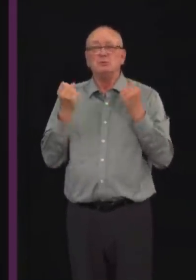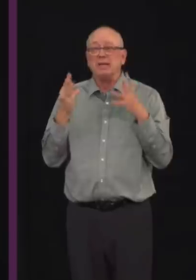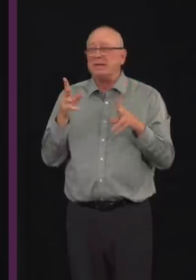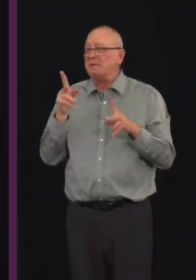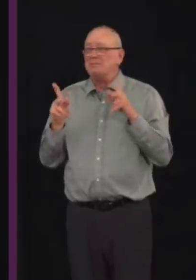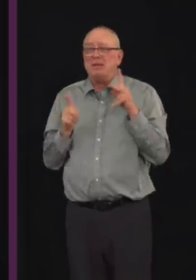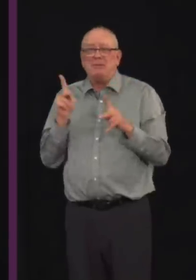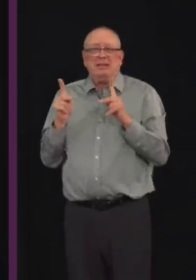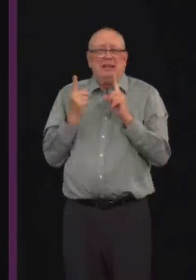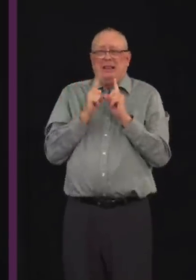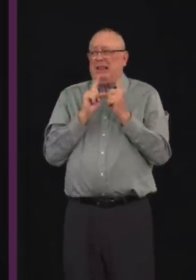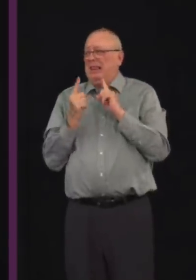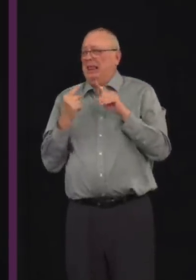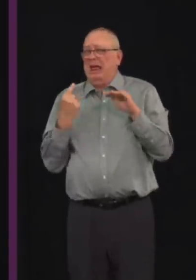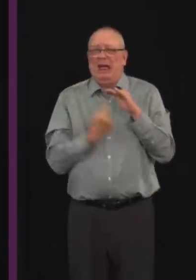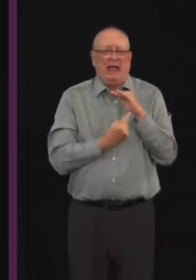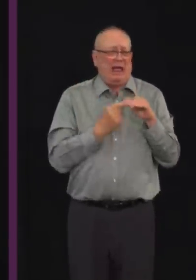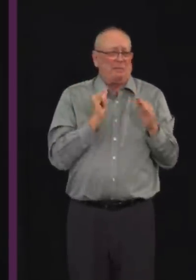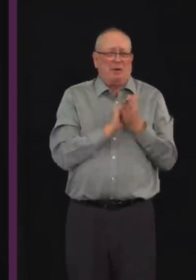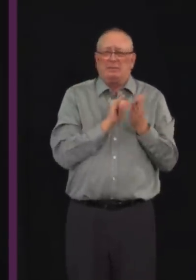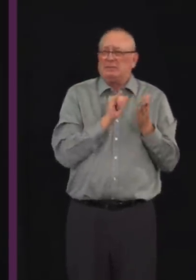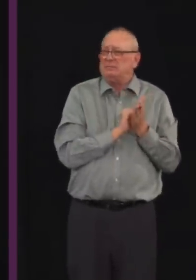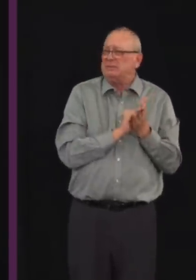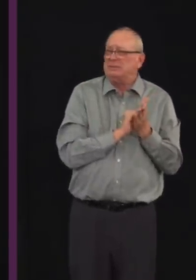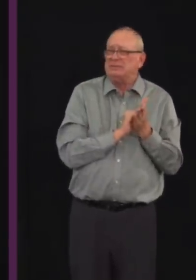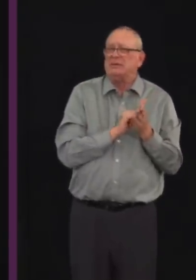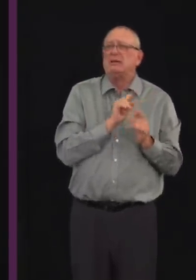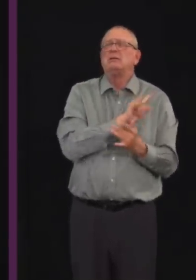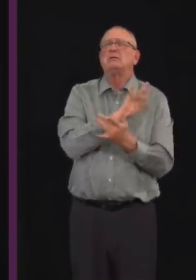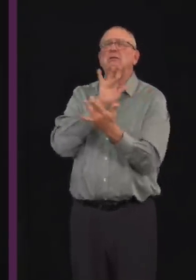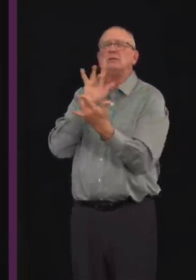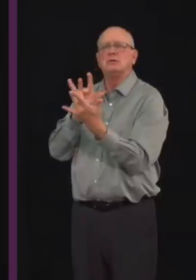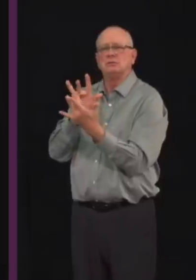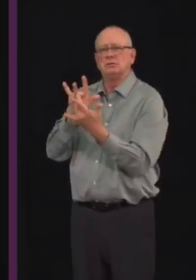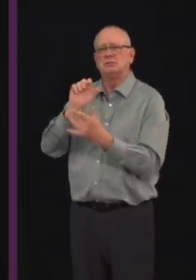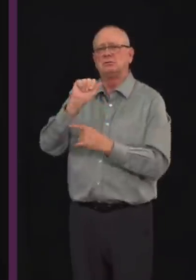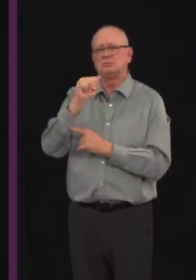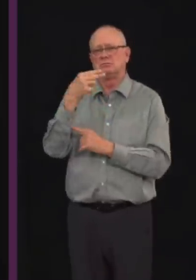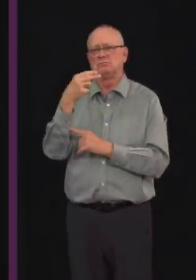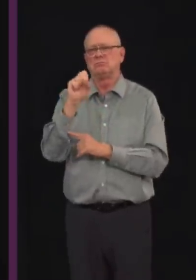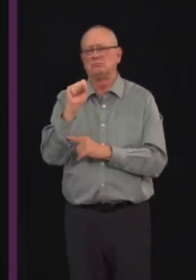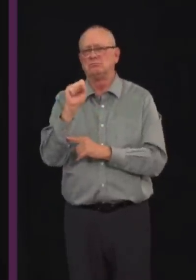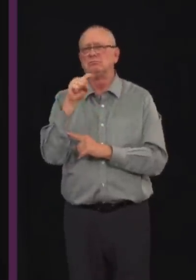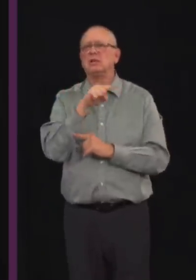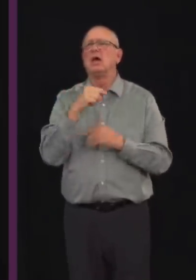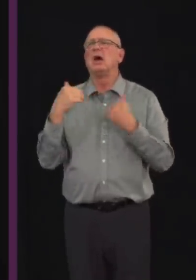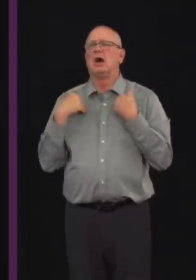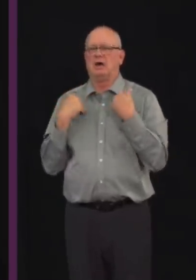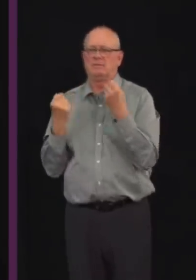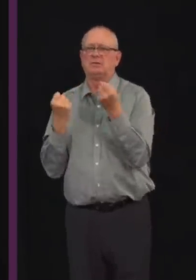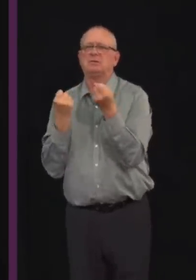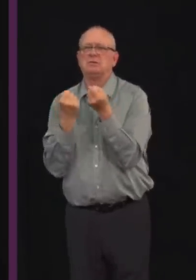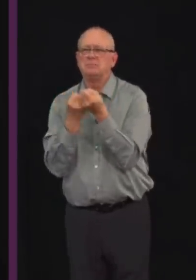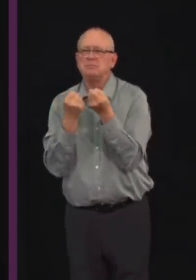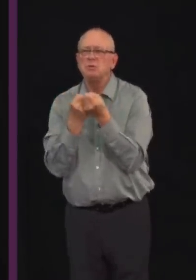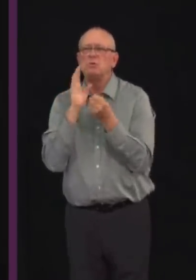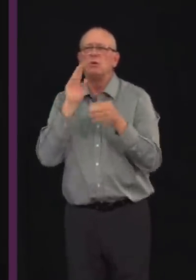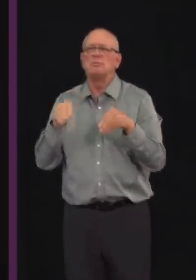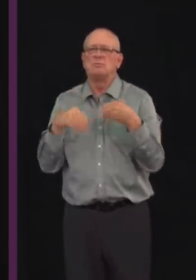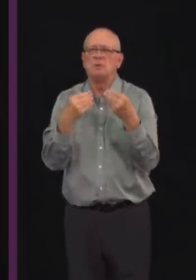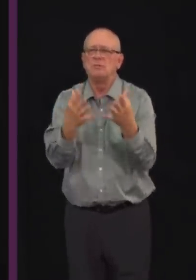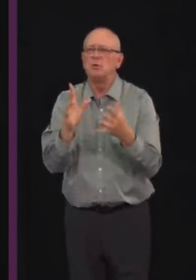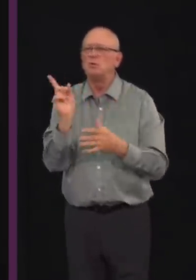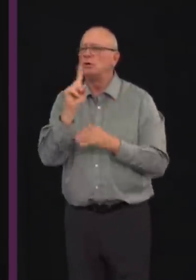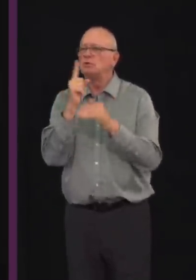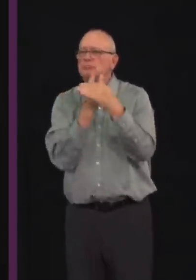possible to self-isolate, Alberta Health Services is providing support for people like that to be able to get, for example,